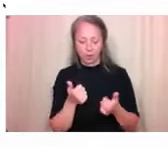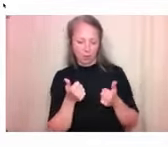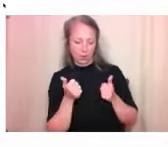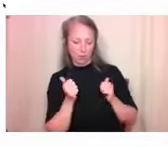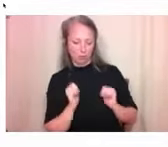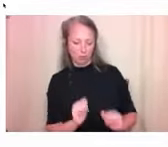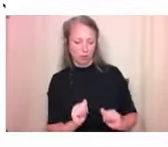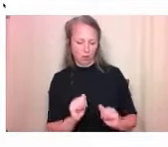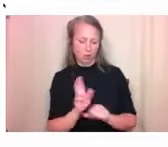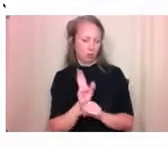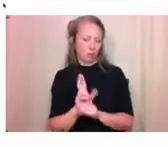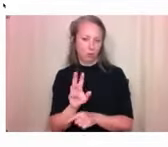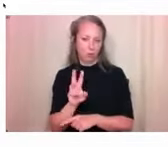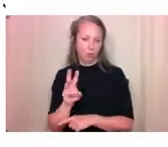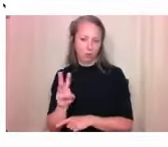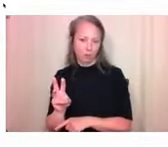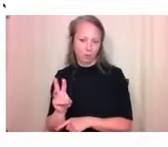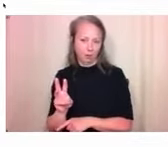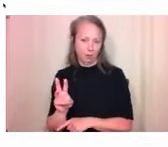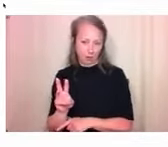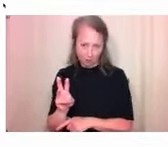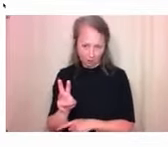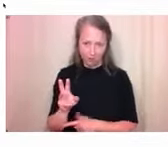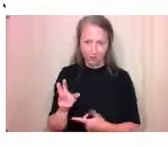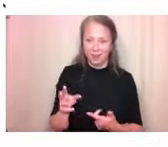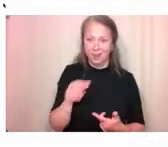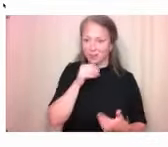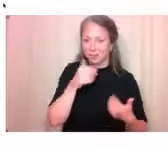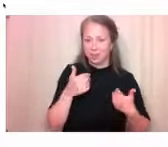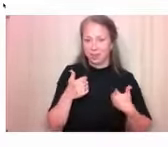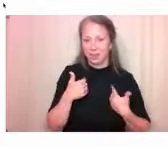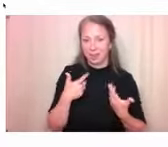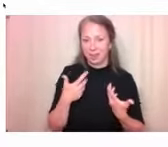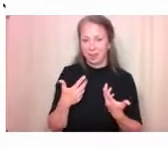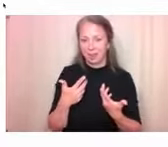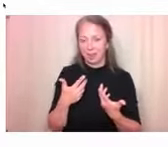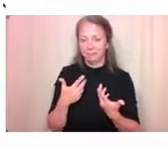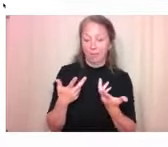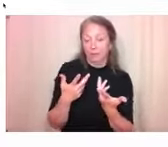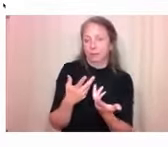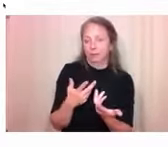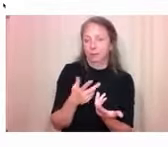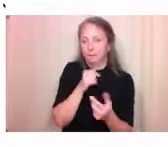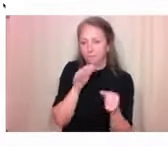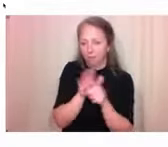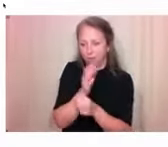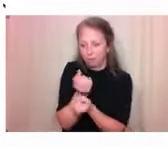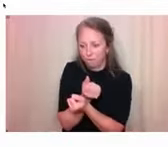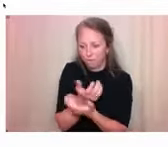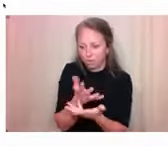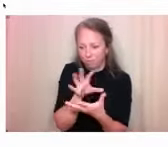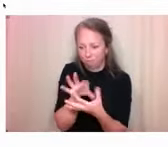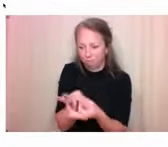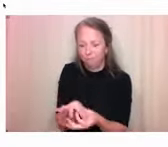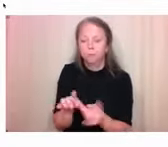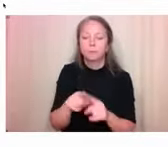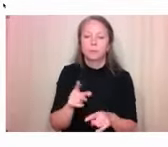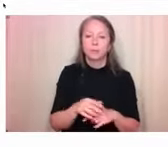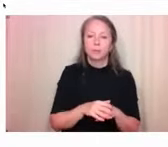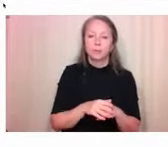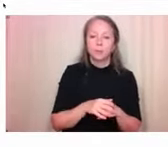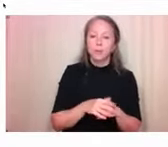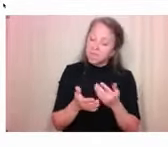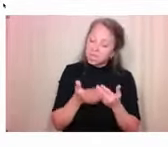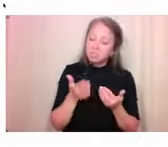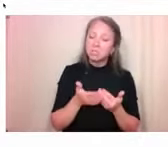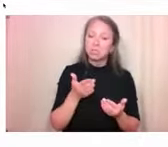didn't fully commit and actually submit anything. And the app was just as easy, except my phone is